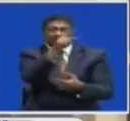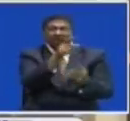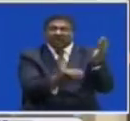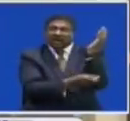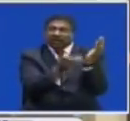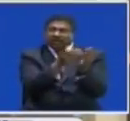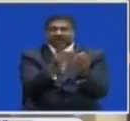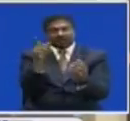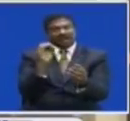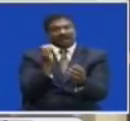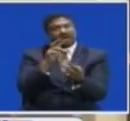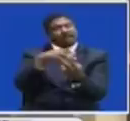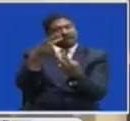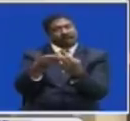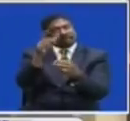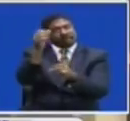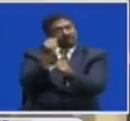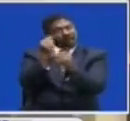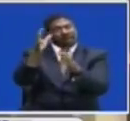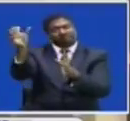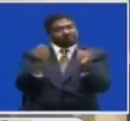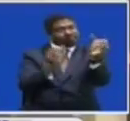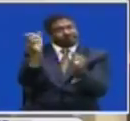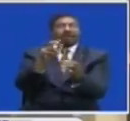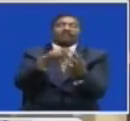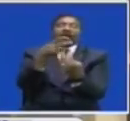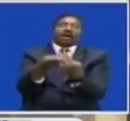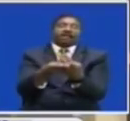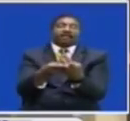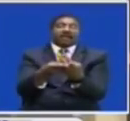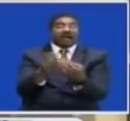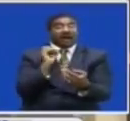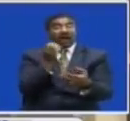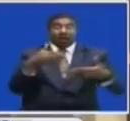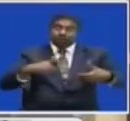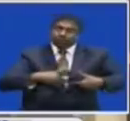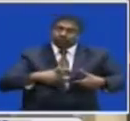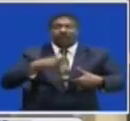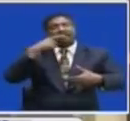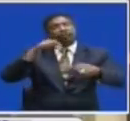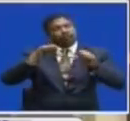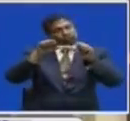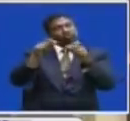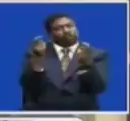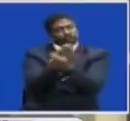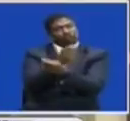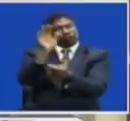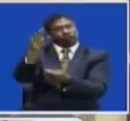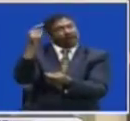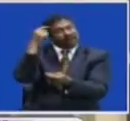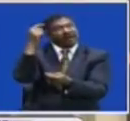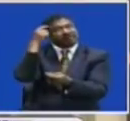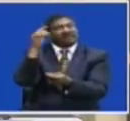For employment Creation And so Our young people Need to Continue to Change Their mindset